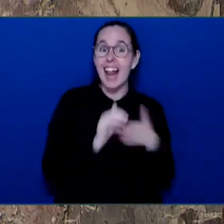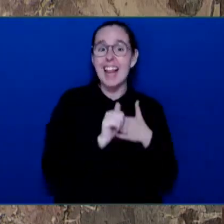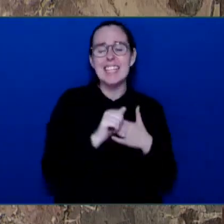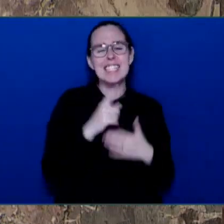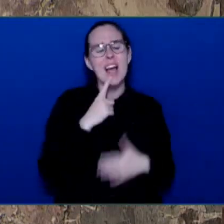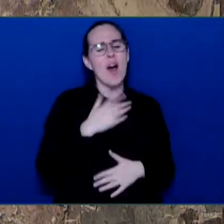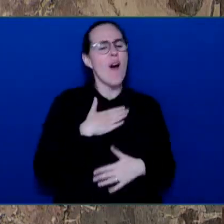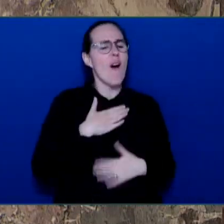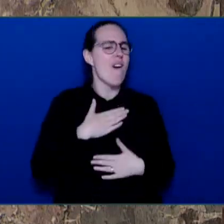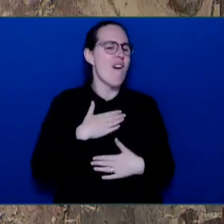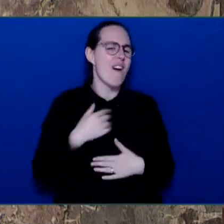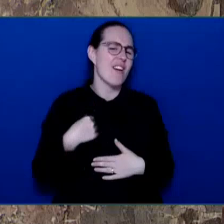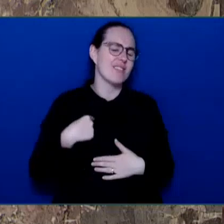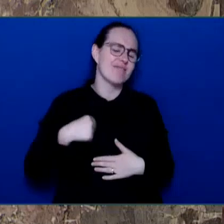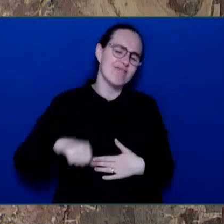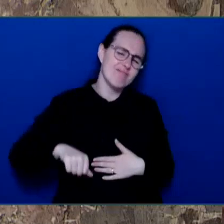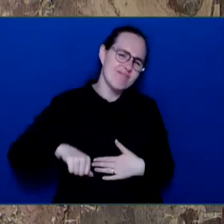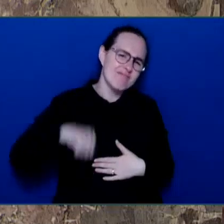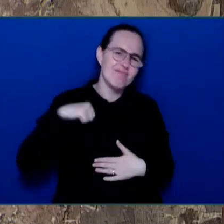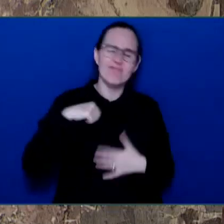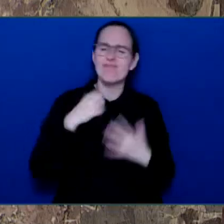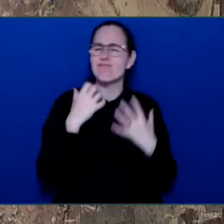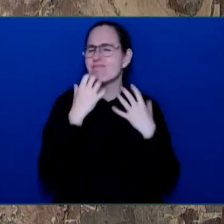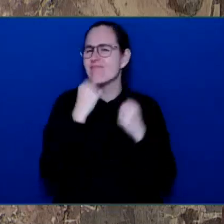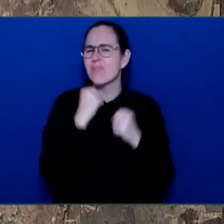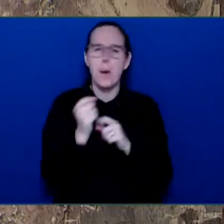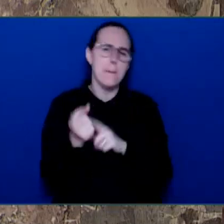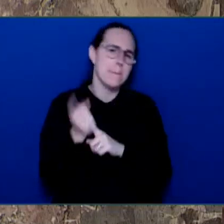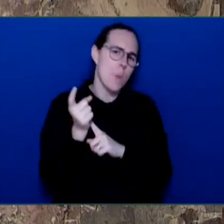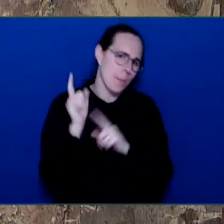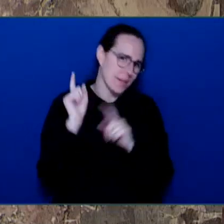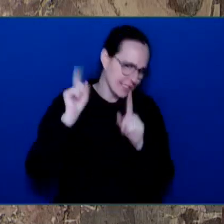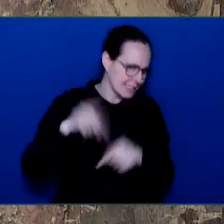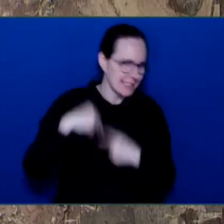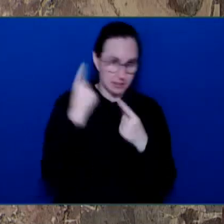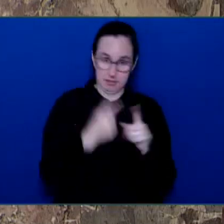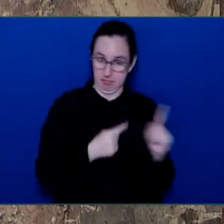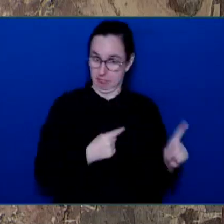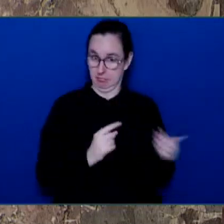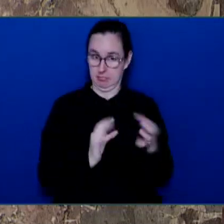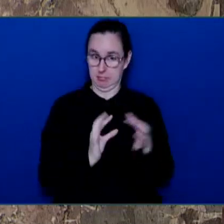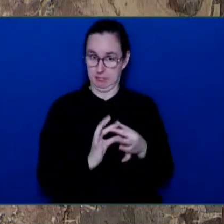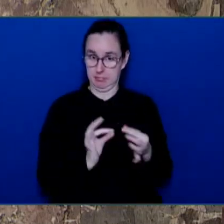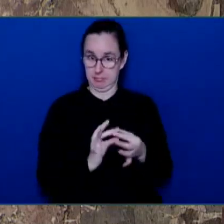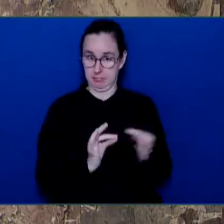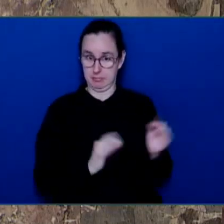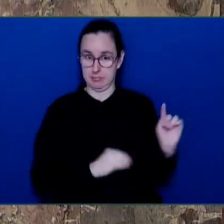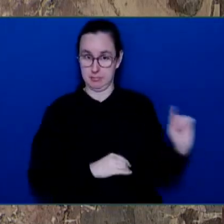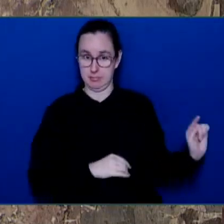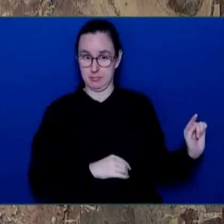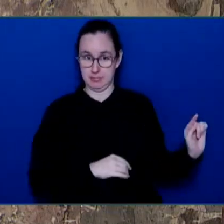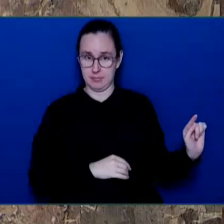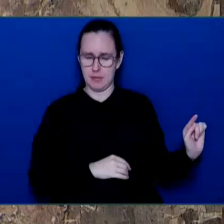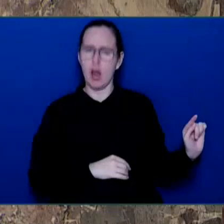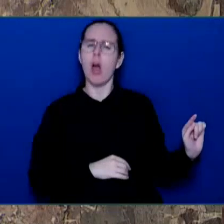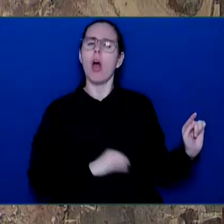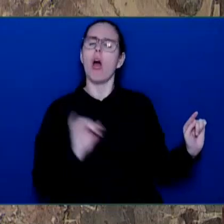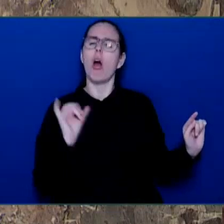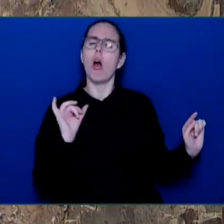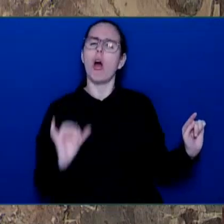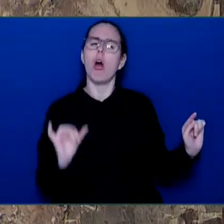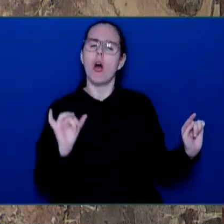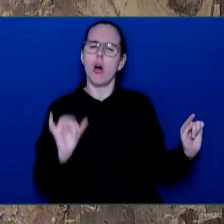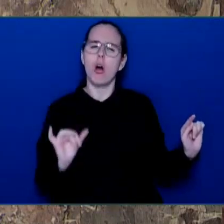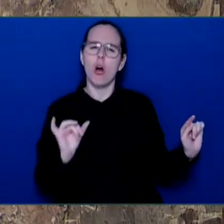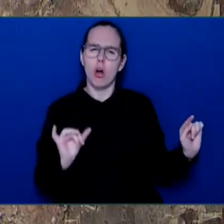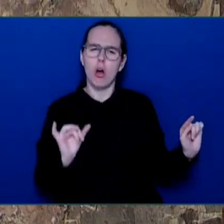unfortunate, Honourable Speaker, that the official opposition in the Conservative Party would have British Columbians